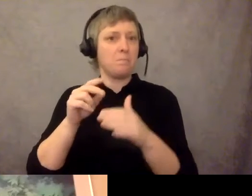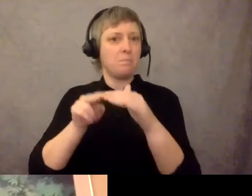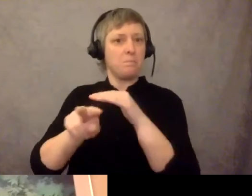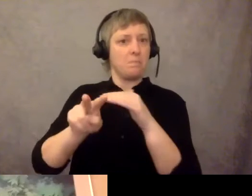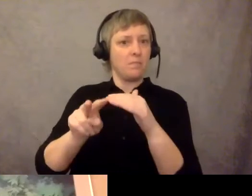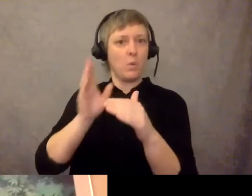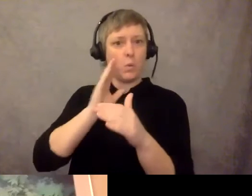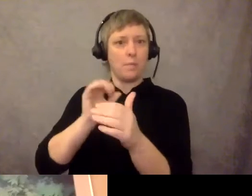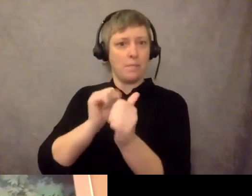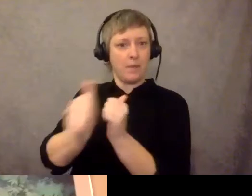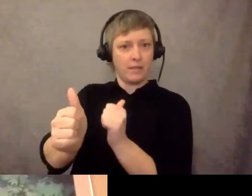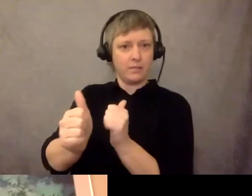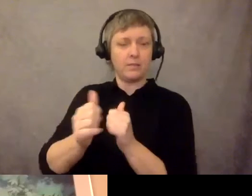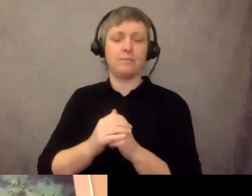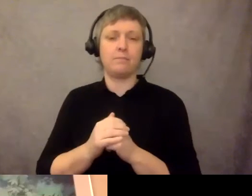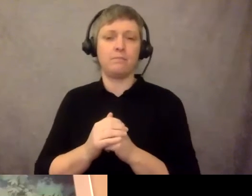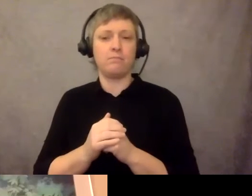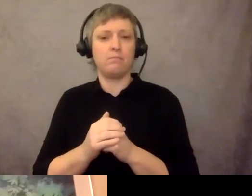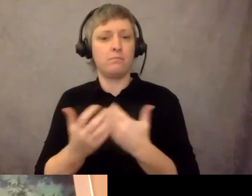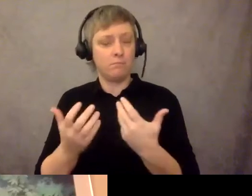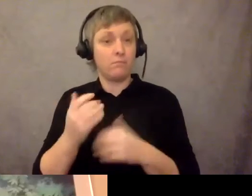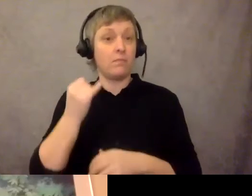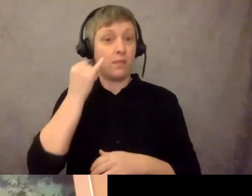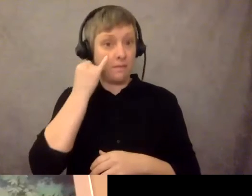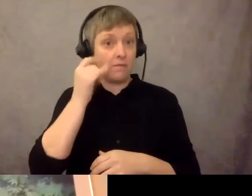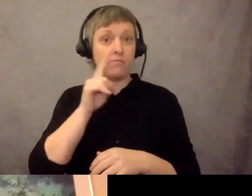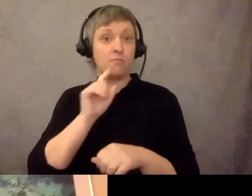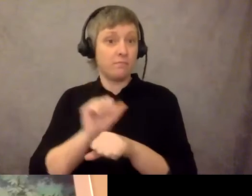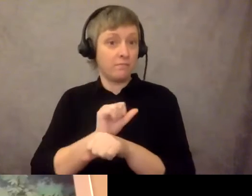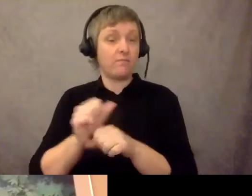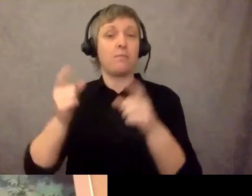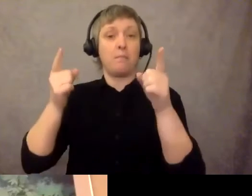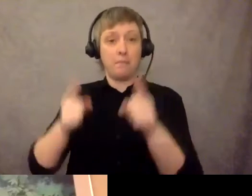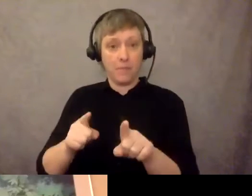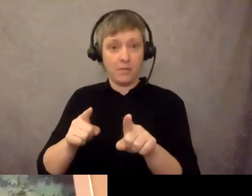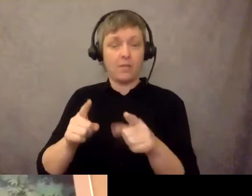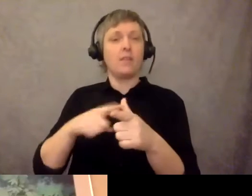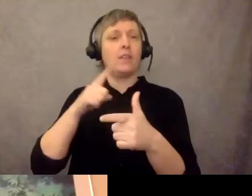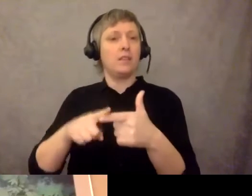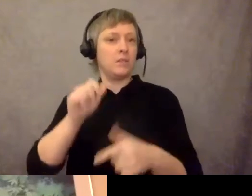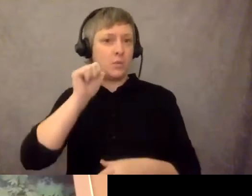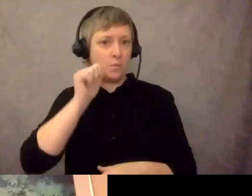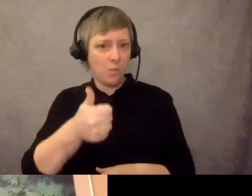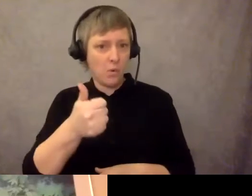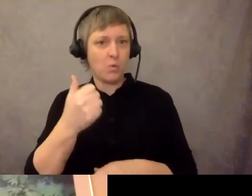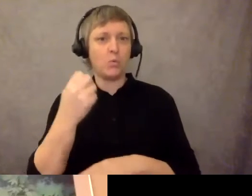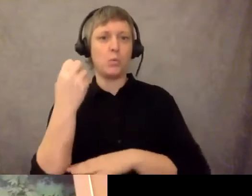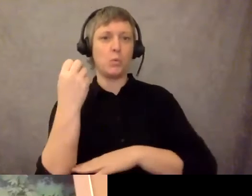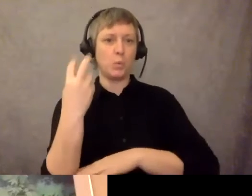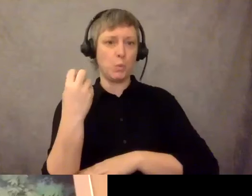should that occur tomorrow at noon at the Portland building,